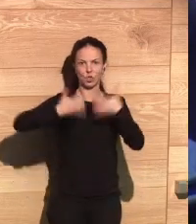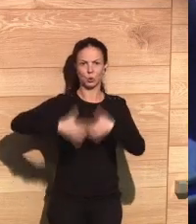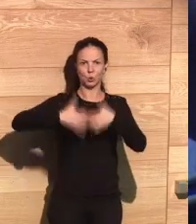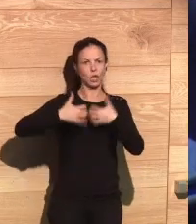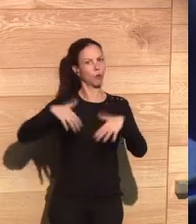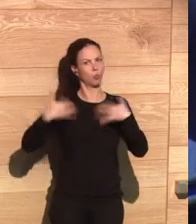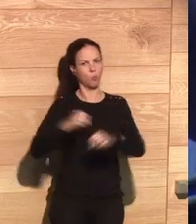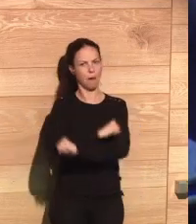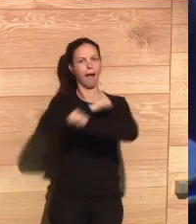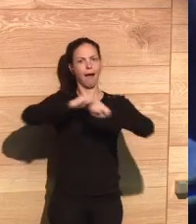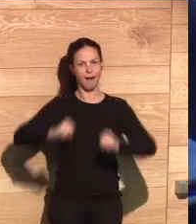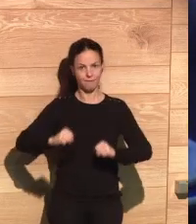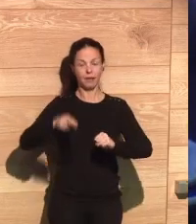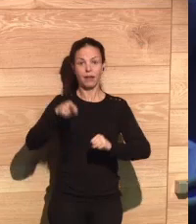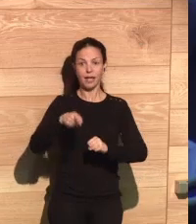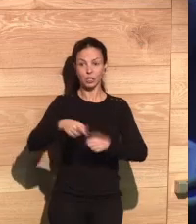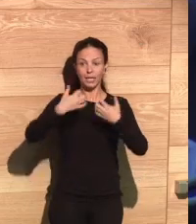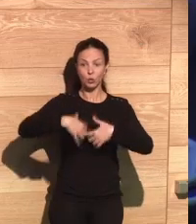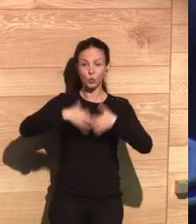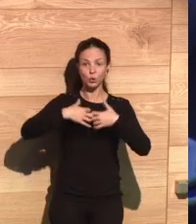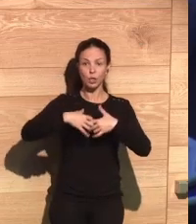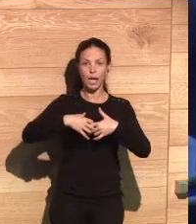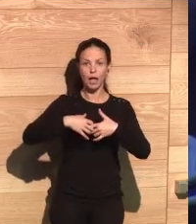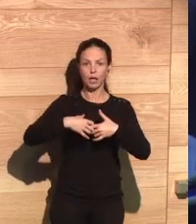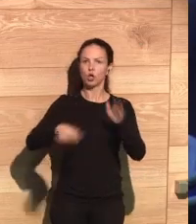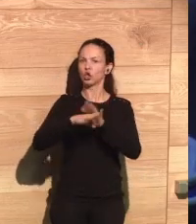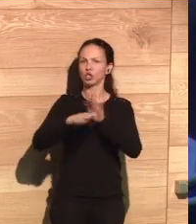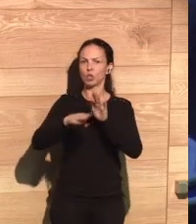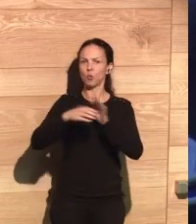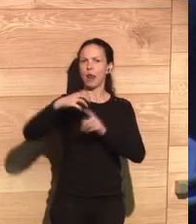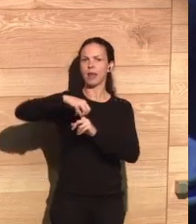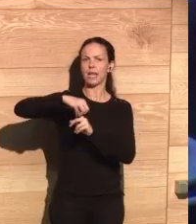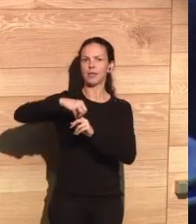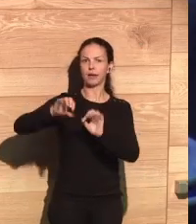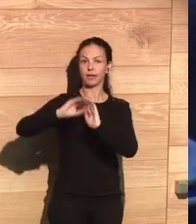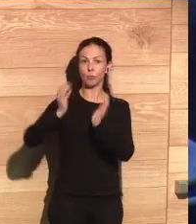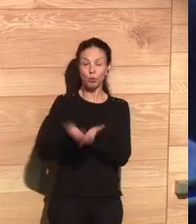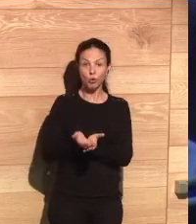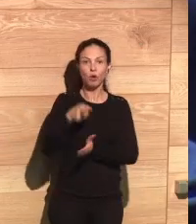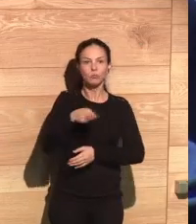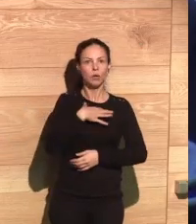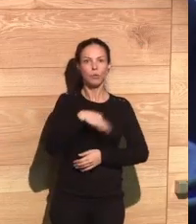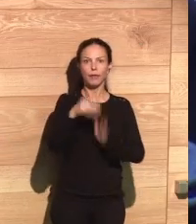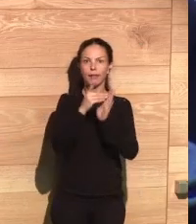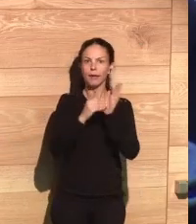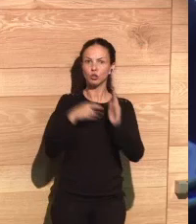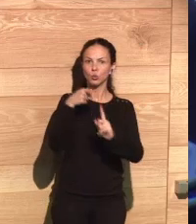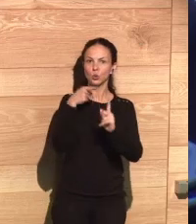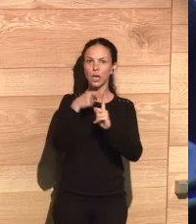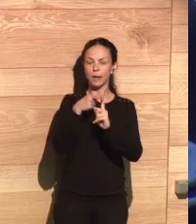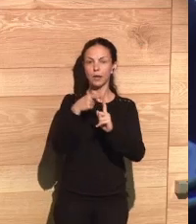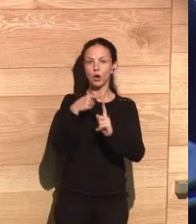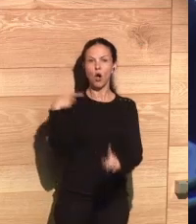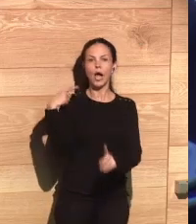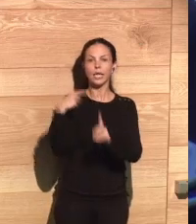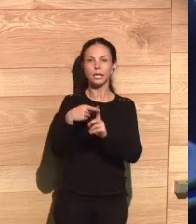that with a very well-developed industrial base and being in the avant-garde of